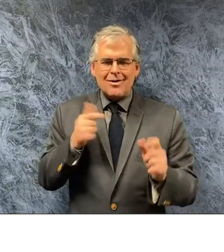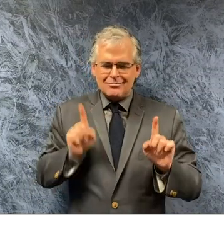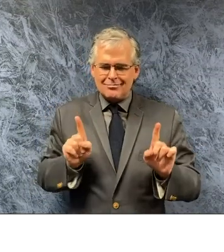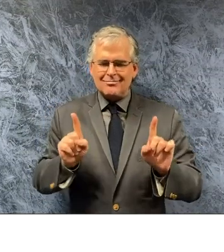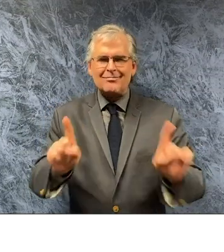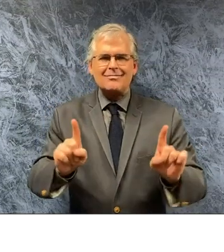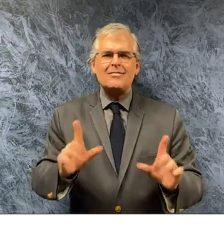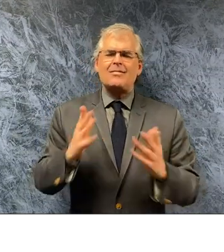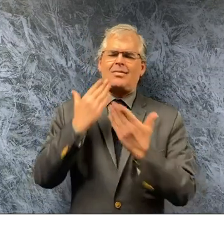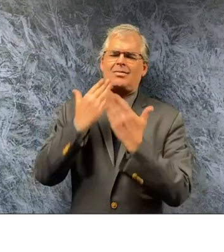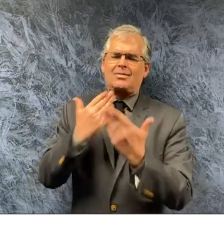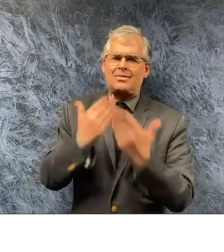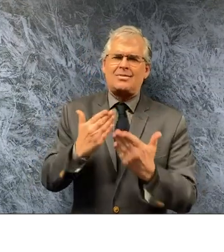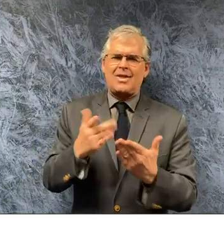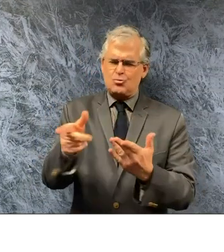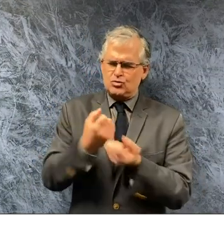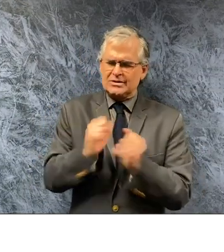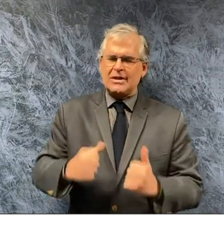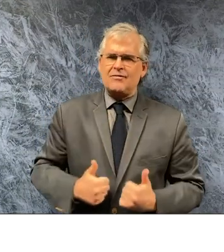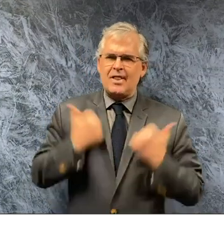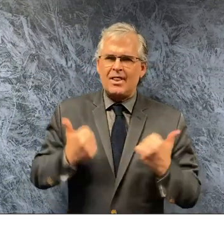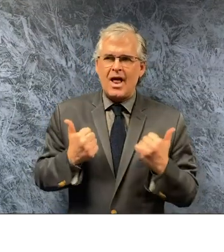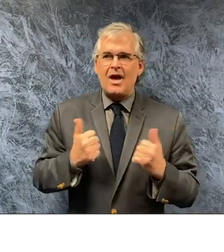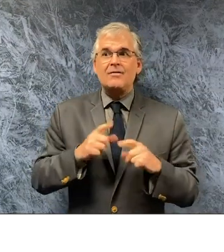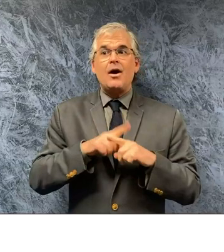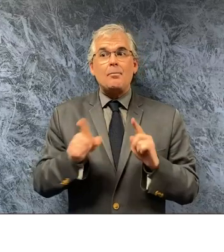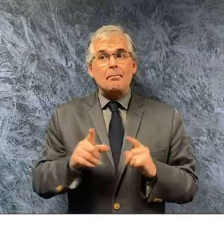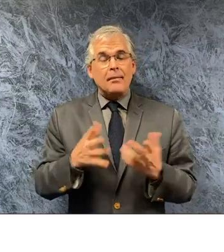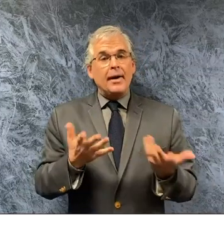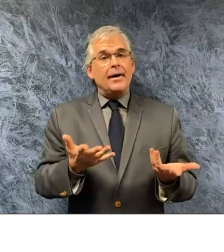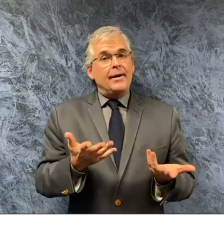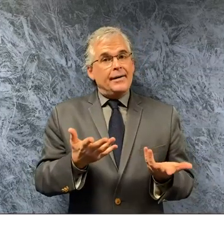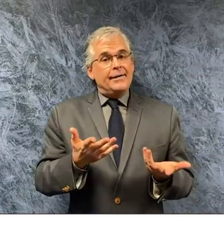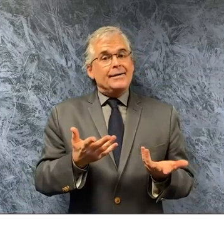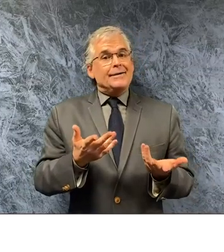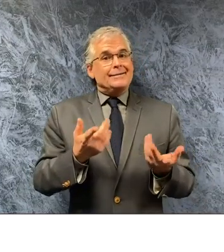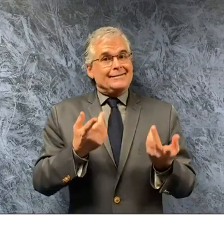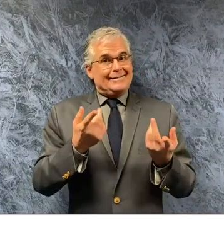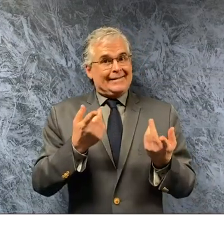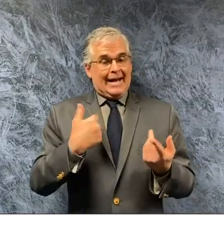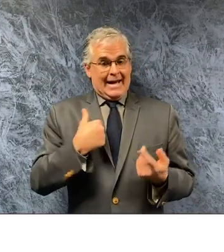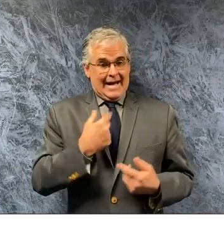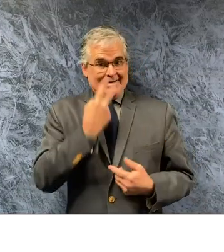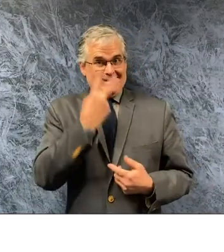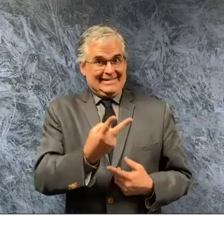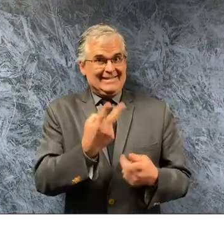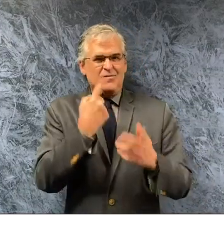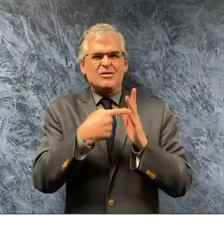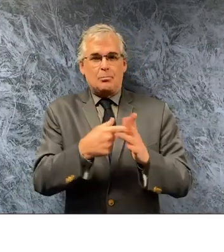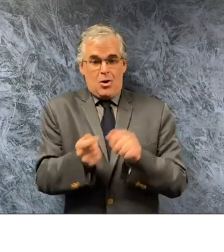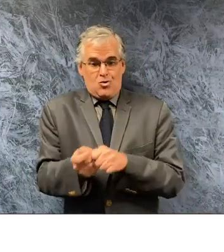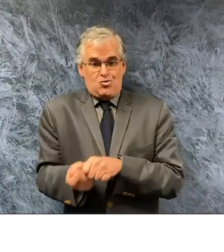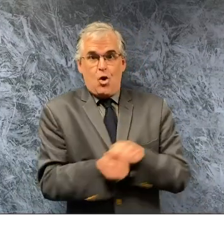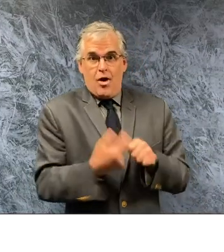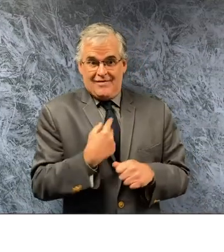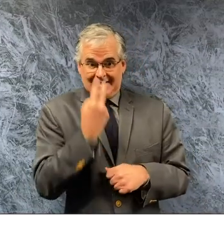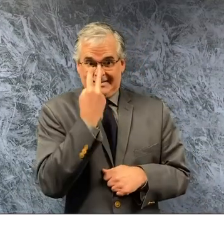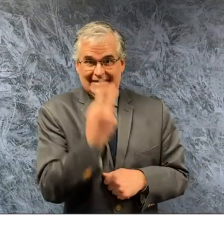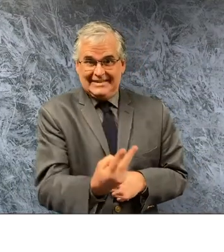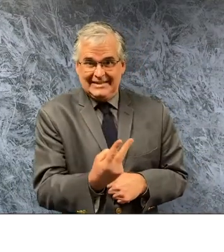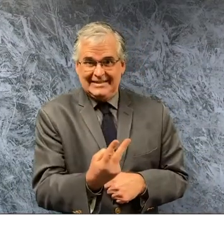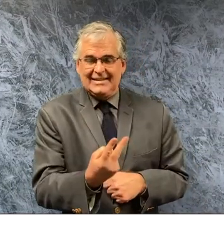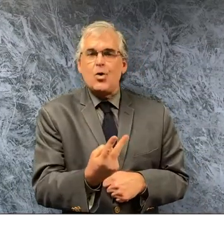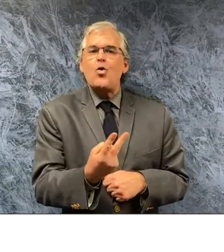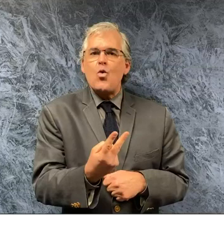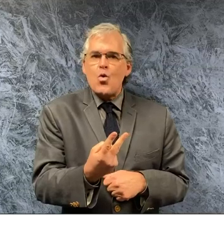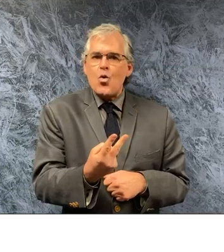but unfortunately when i go out and i didn't see it on the golf course but believe me i got plenty of pictures and i did see it when my detail took me out and